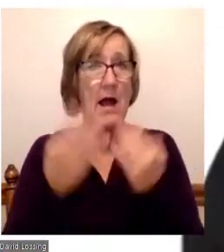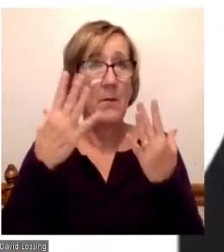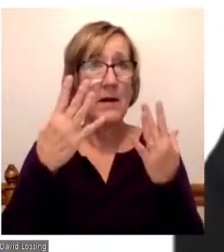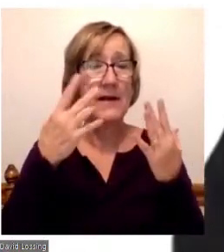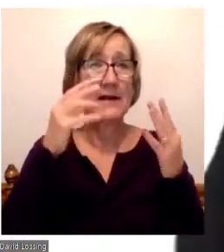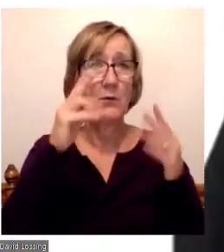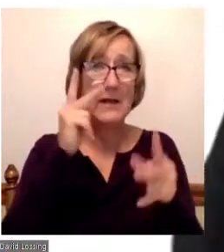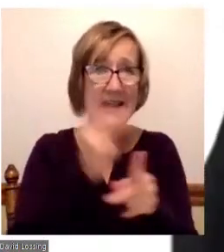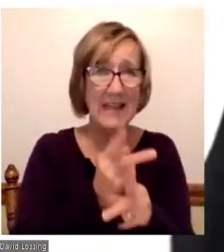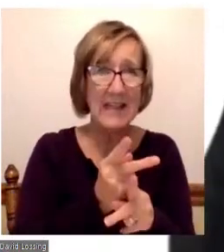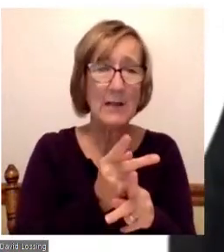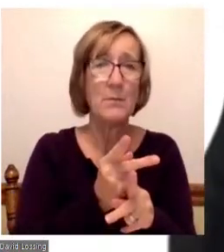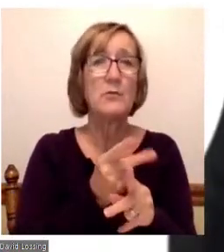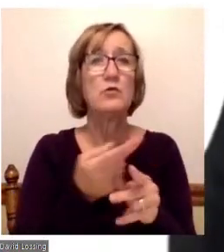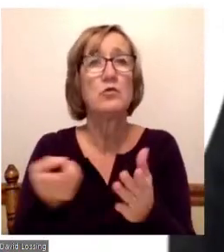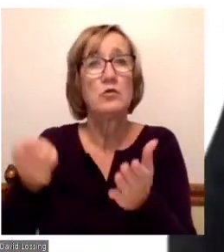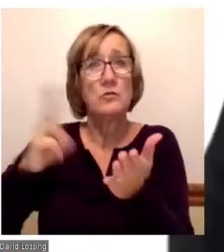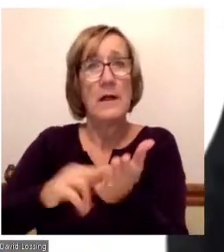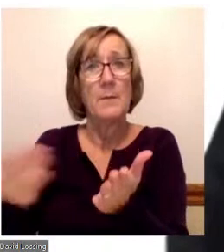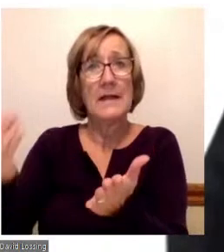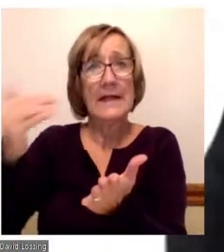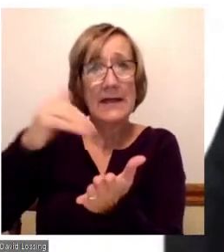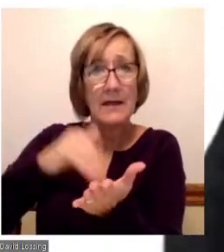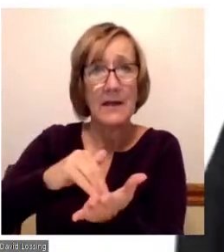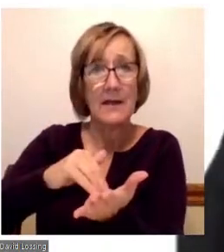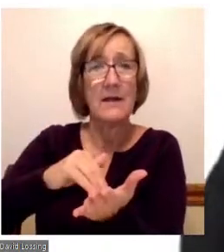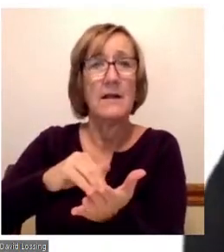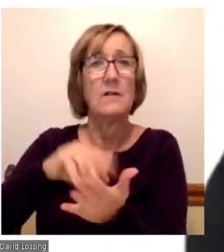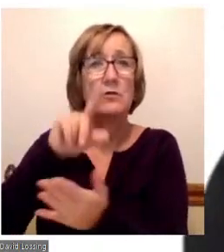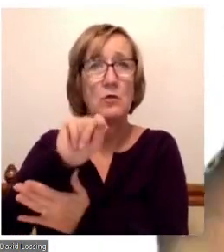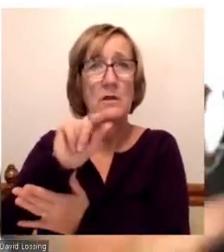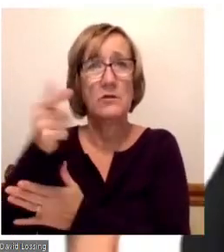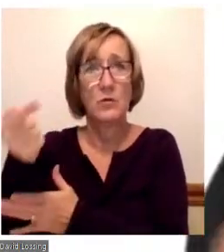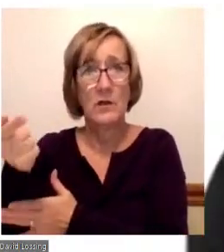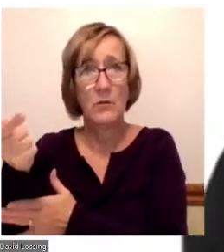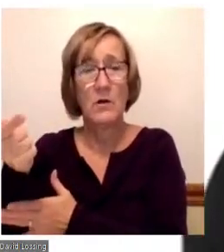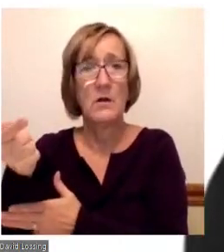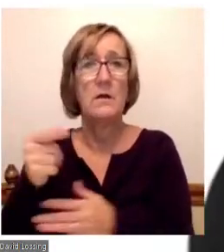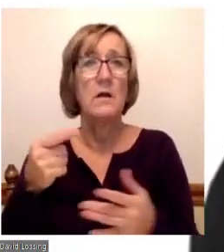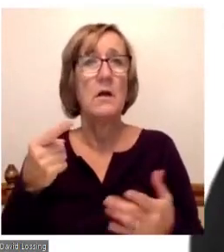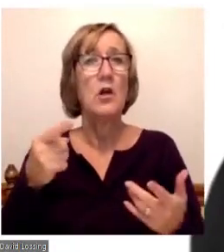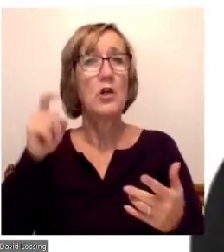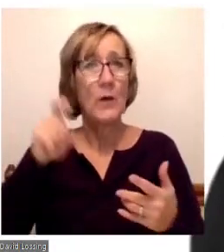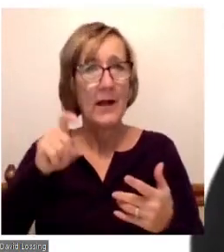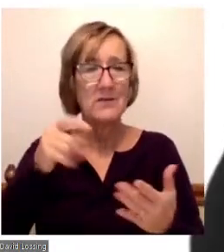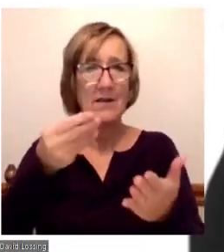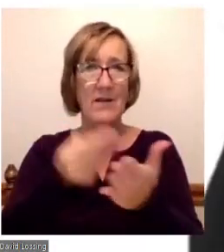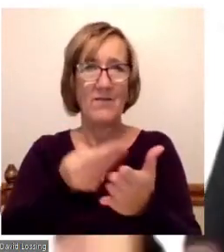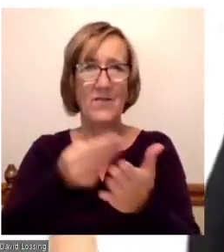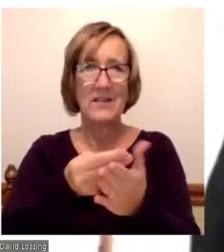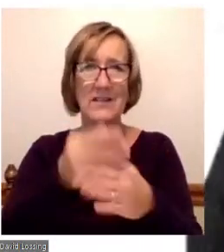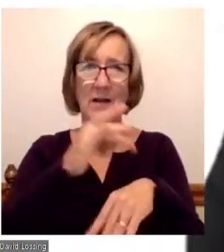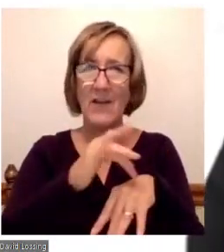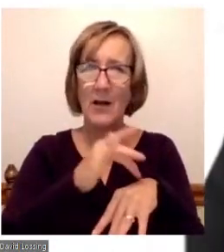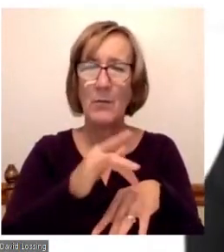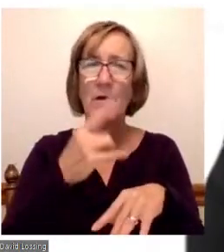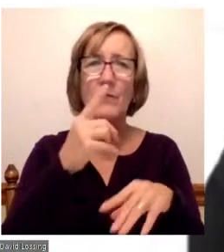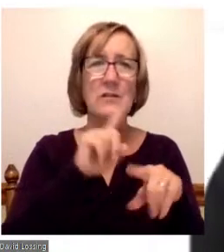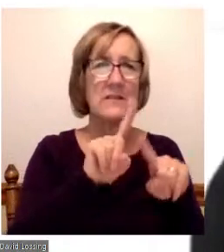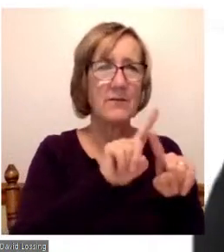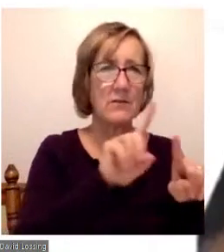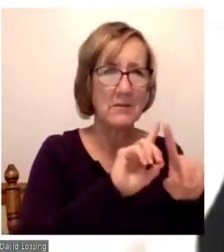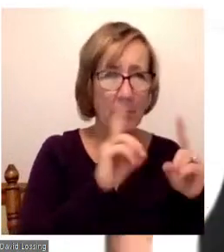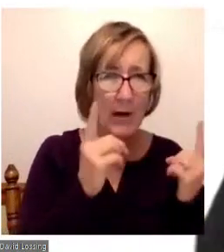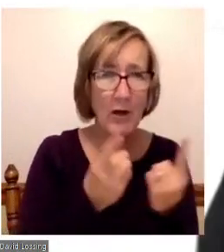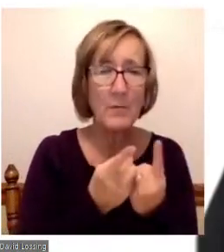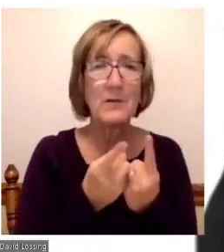retain to re-enroll in fall of 2021? And to do that, you have to have the funding available to the different departments on campus